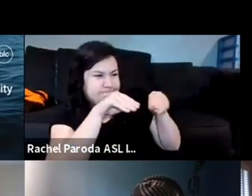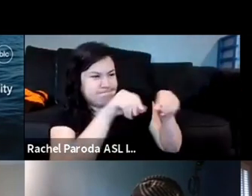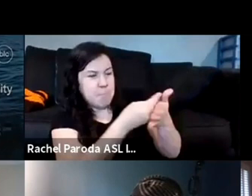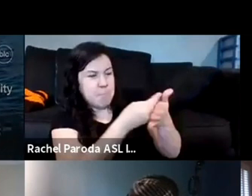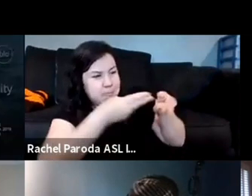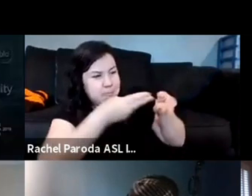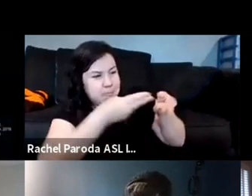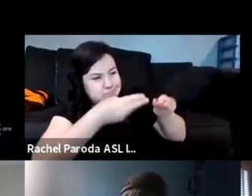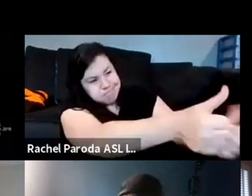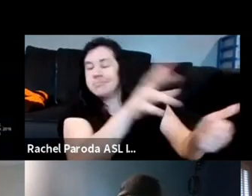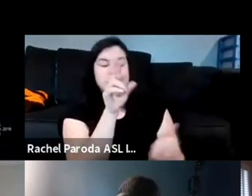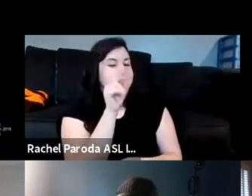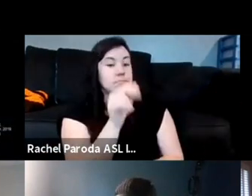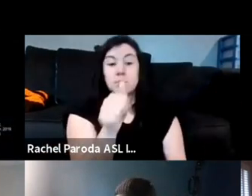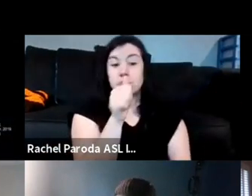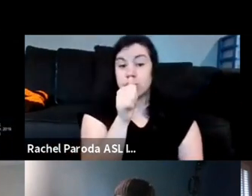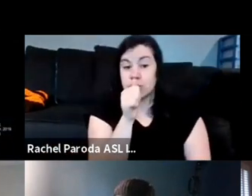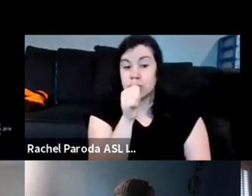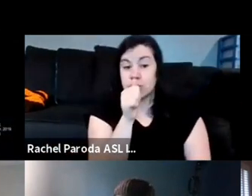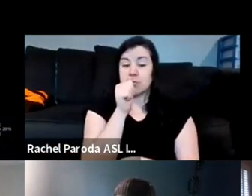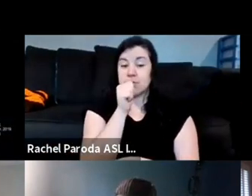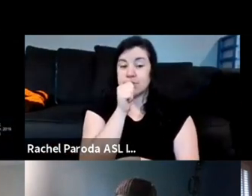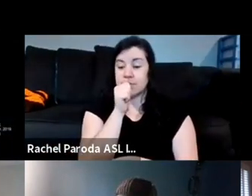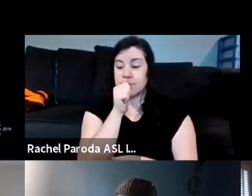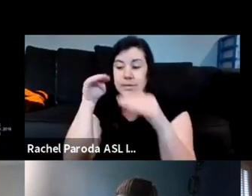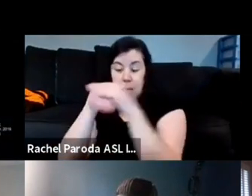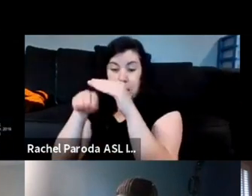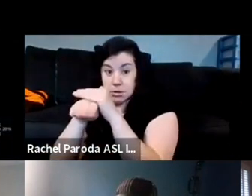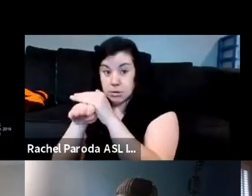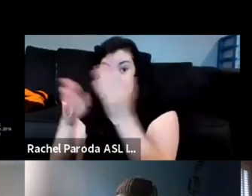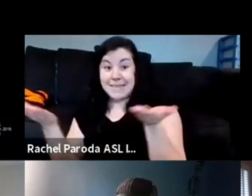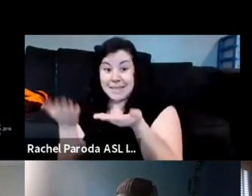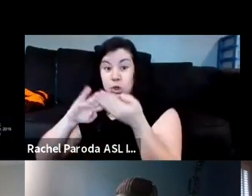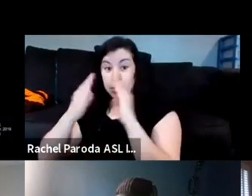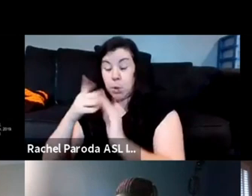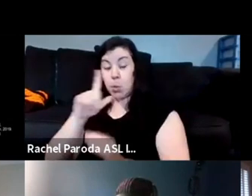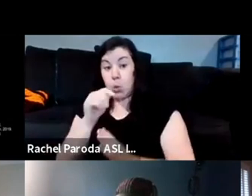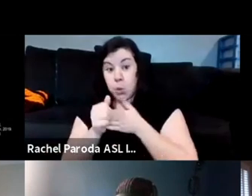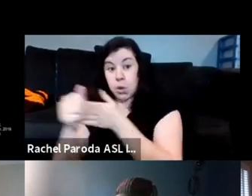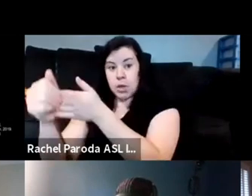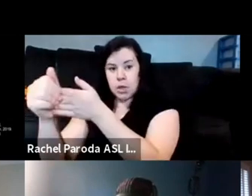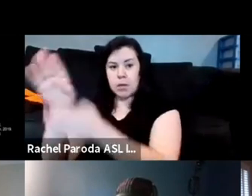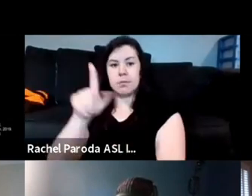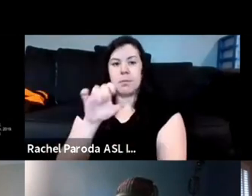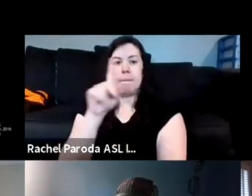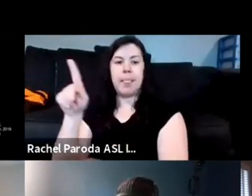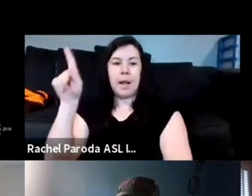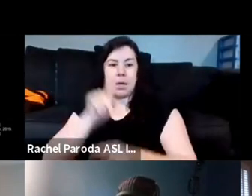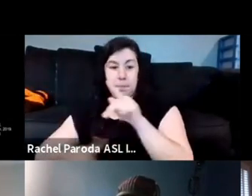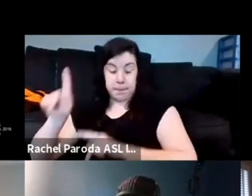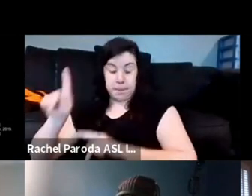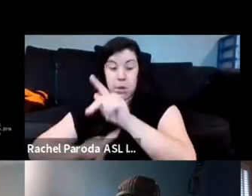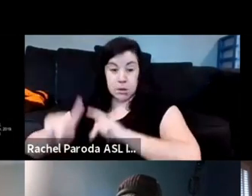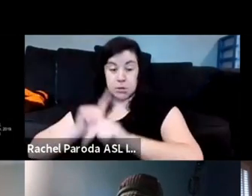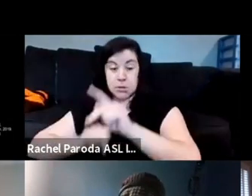and privately run um public access places in our communities led by black people because the exploitation is real